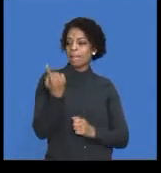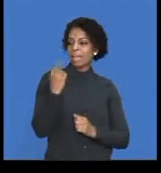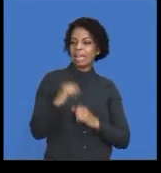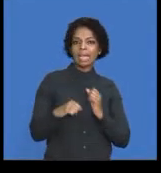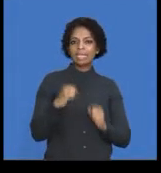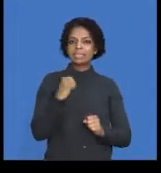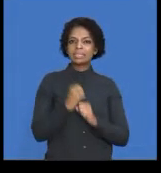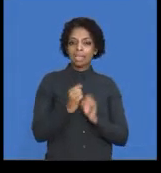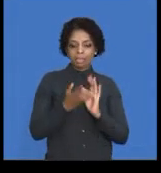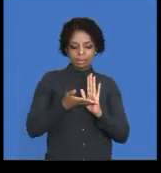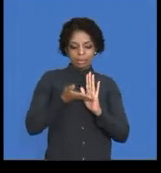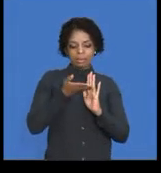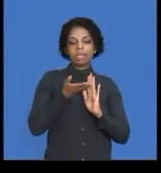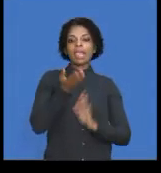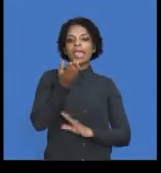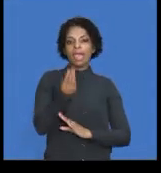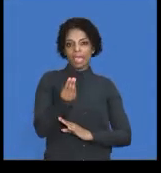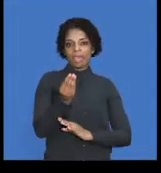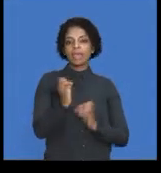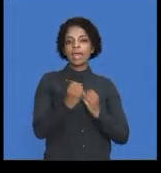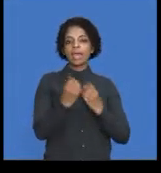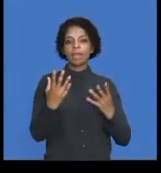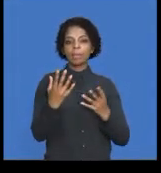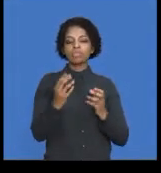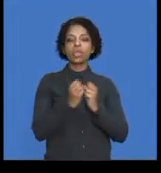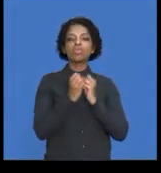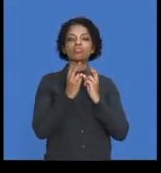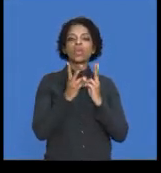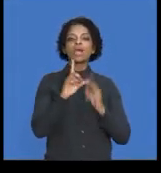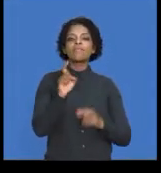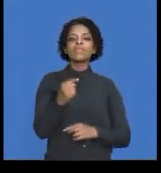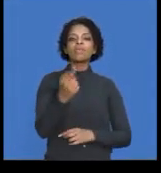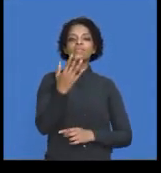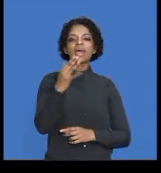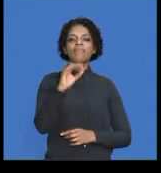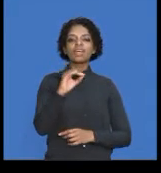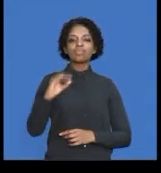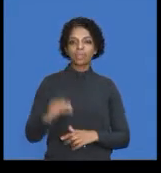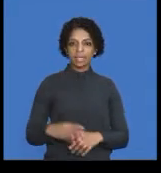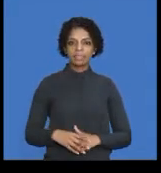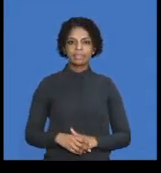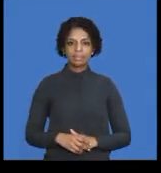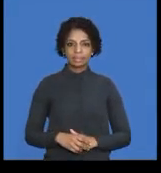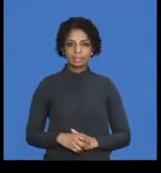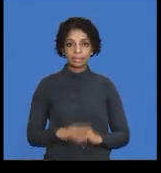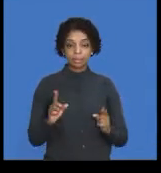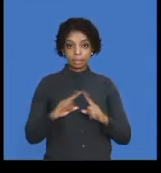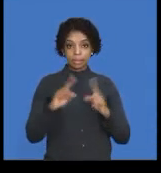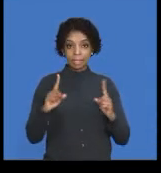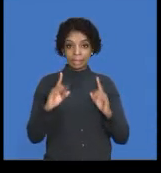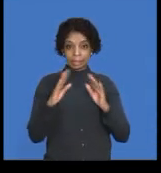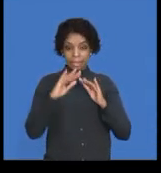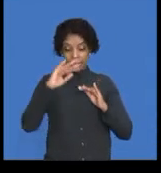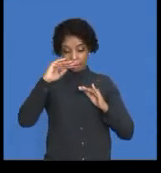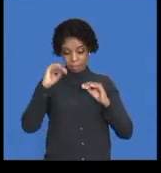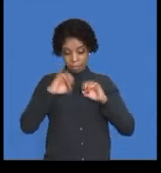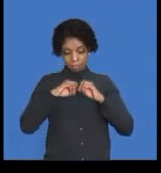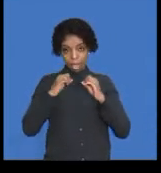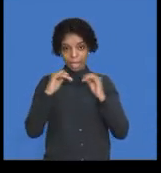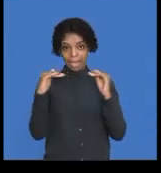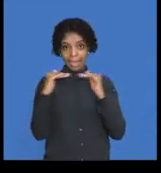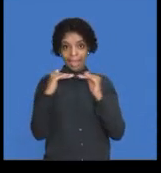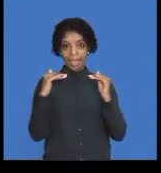there was an increase in production by 12,500, but the break-even point went up by 34